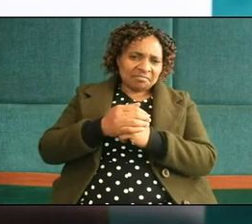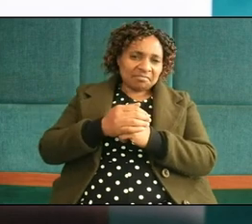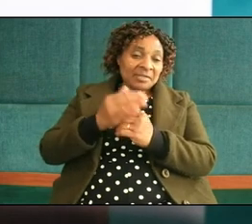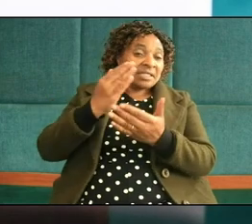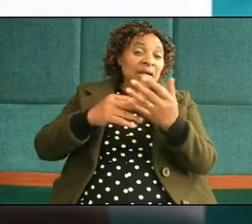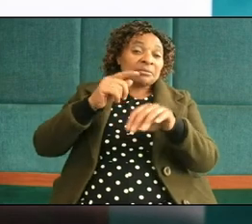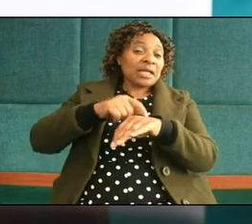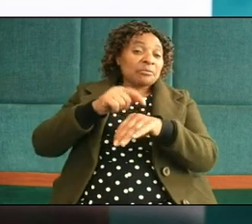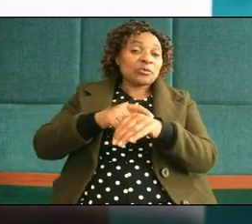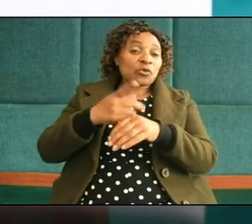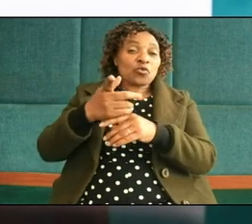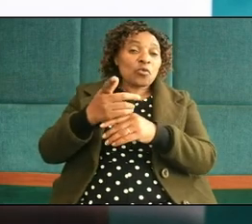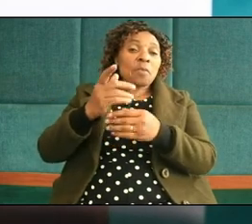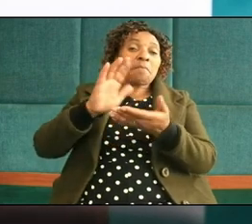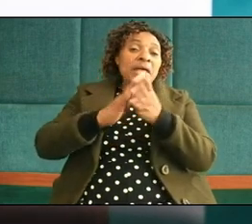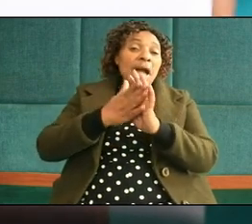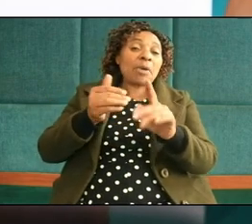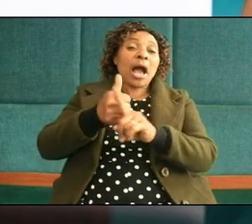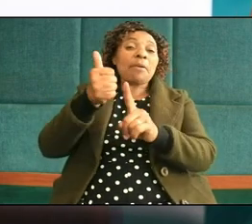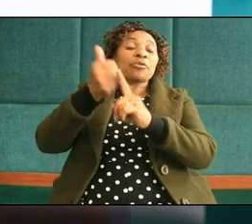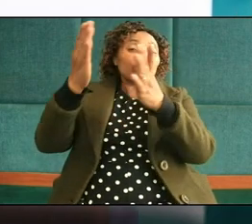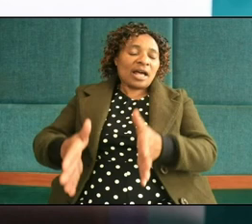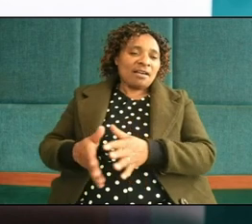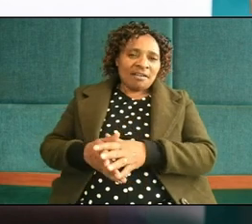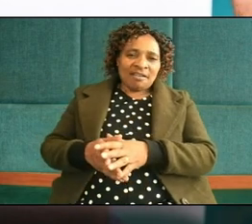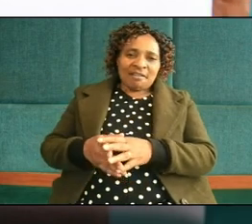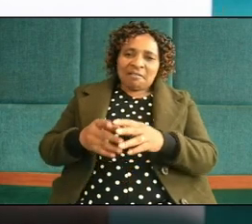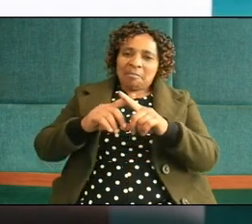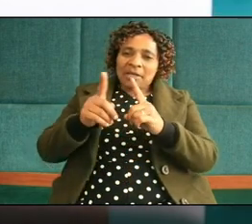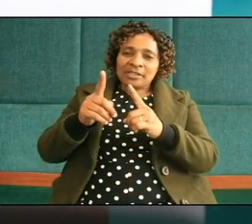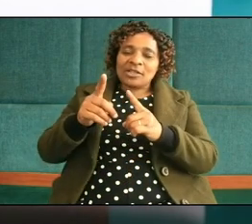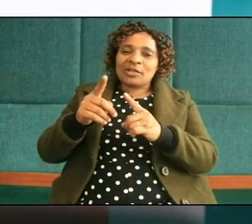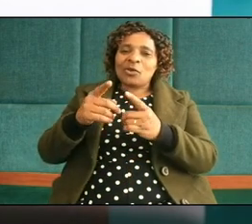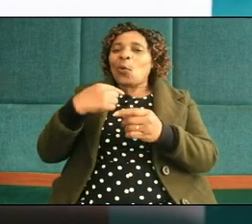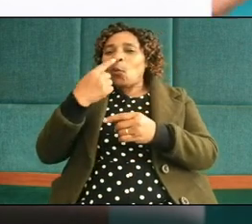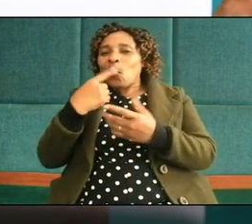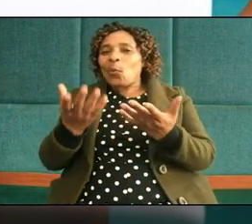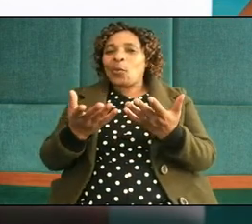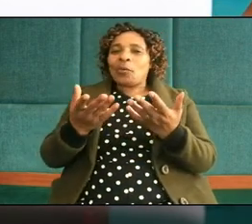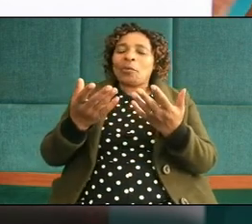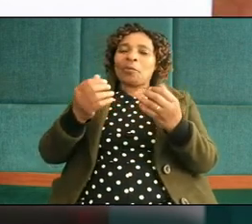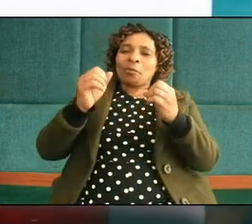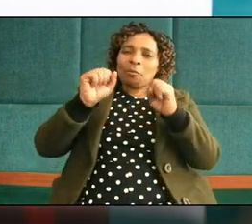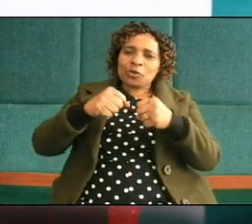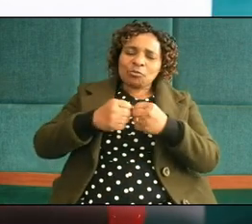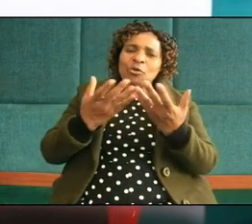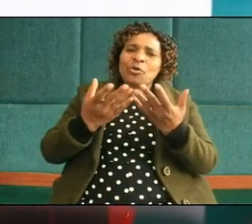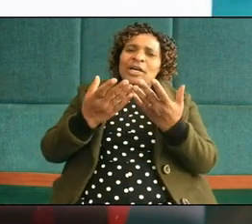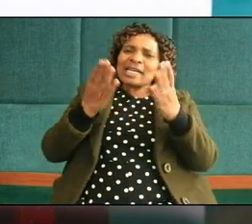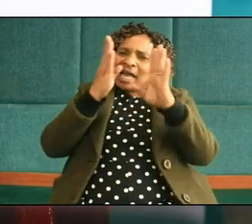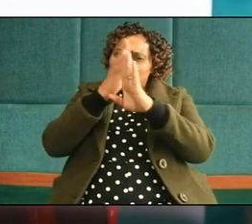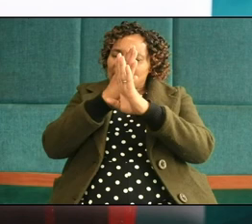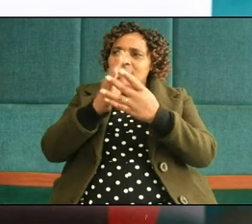think of an abuser as a stranger who approaches a person in a dark place